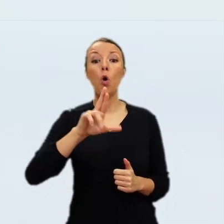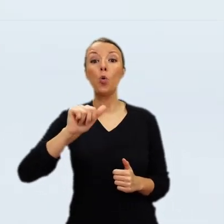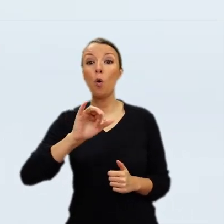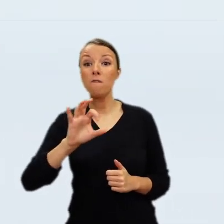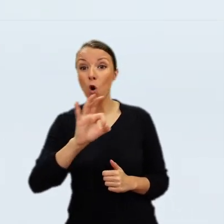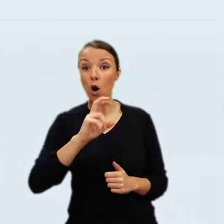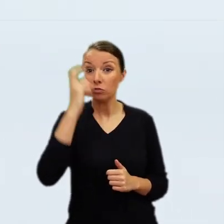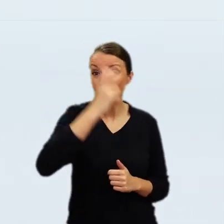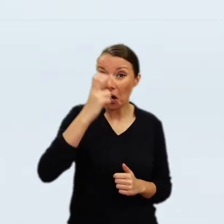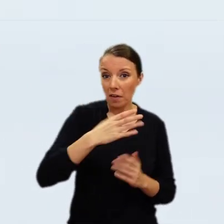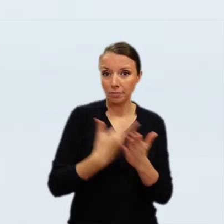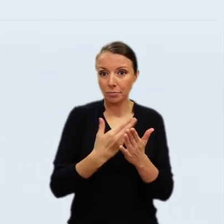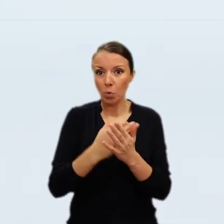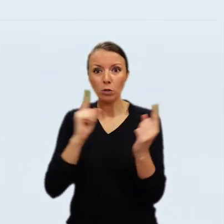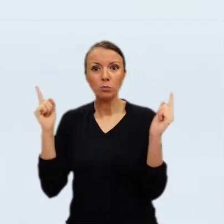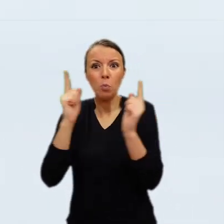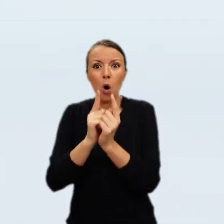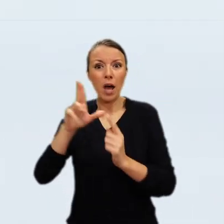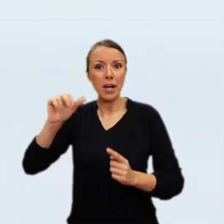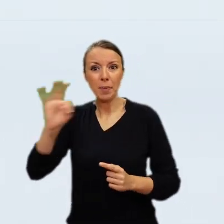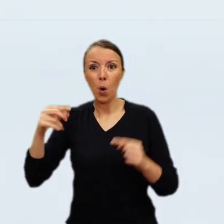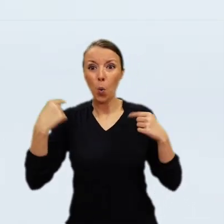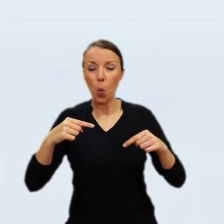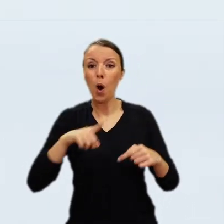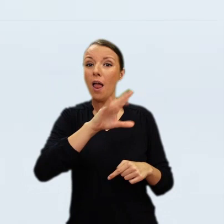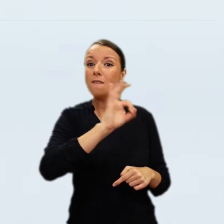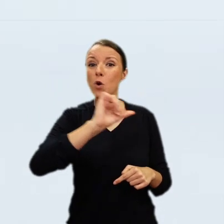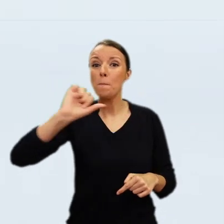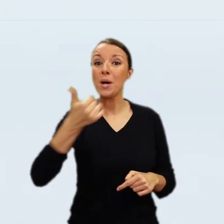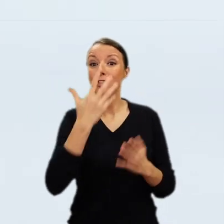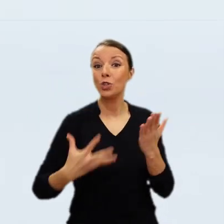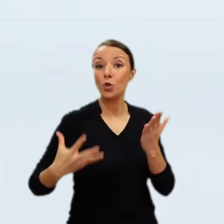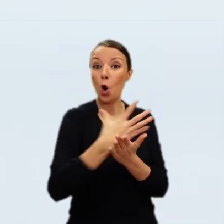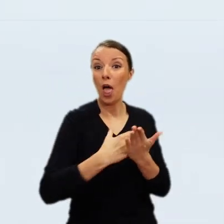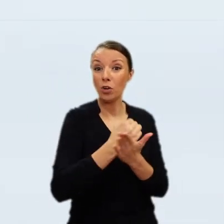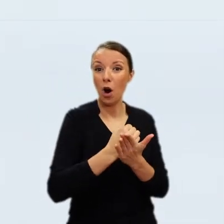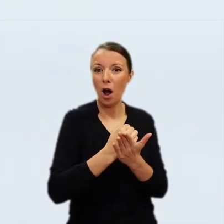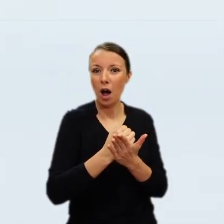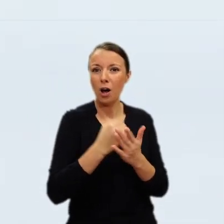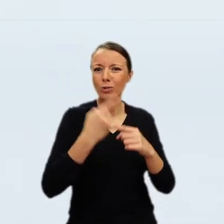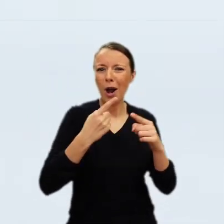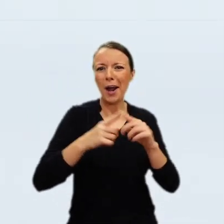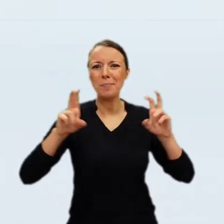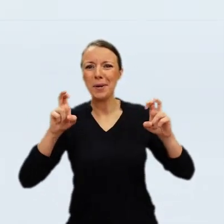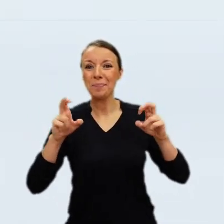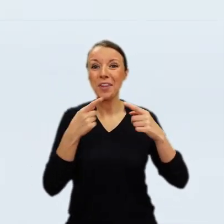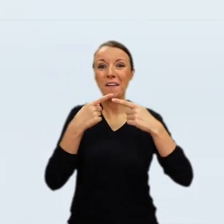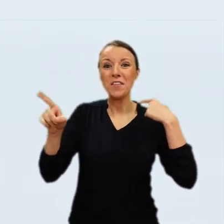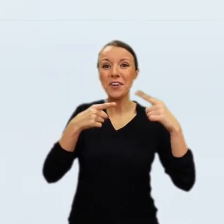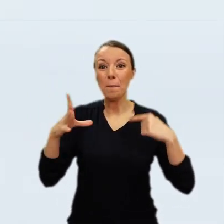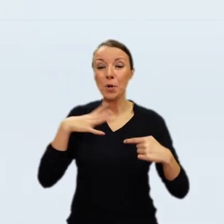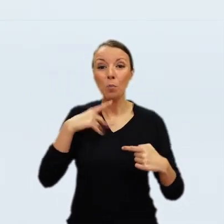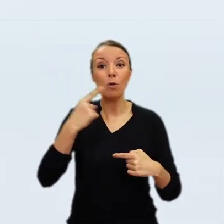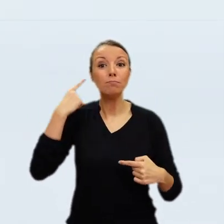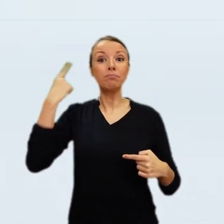seen one and having them shipped to Sicily during Rembrandt's lifetime. And the painting, we know from these letters, was meant